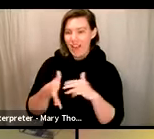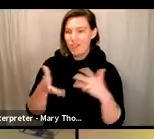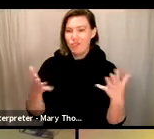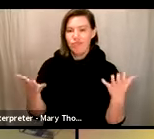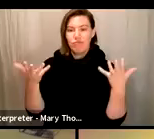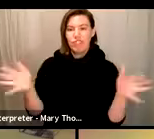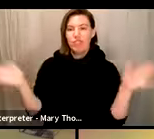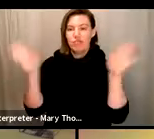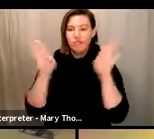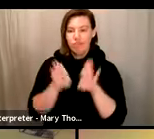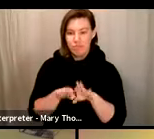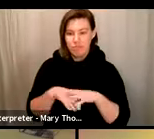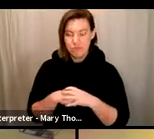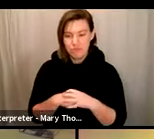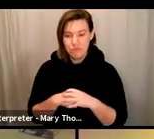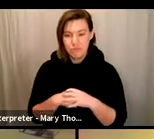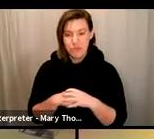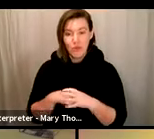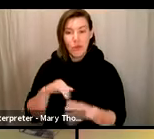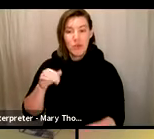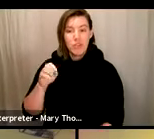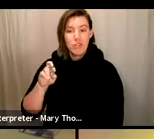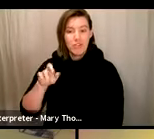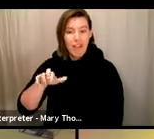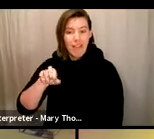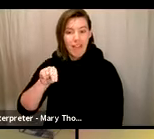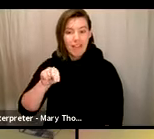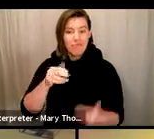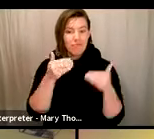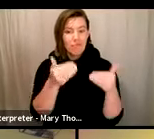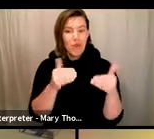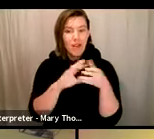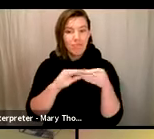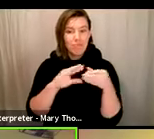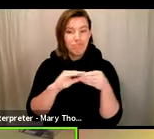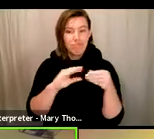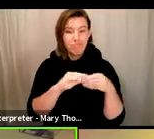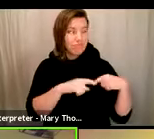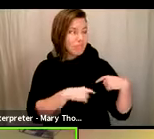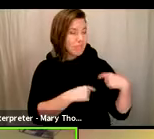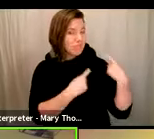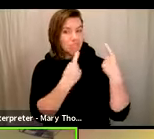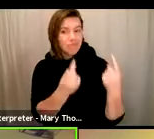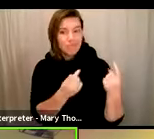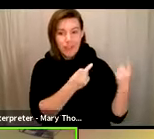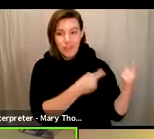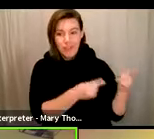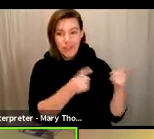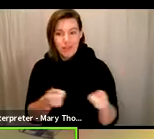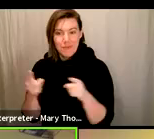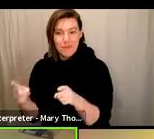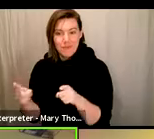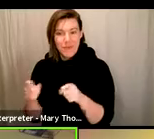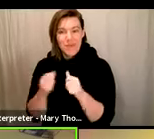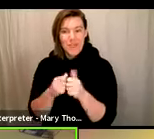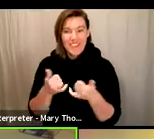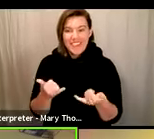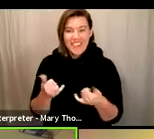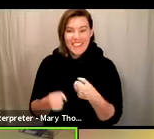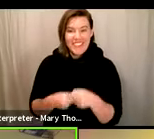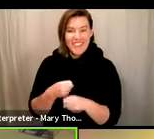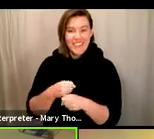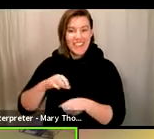provide us with an update and overview of this general election. Gerilyn Yes. So let's start first